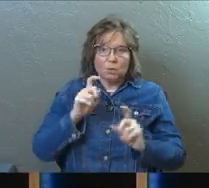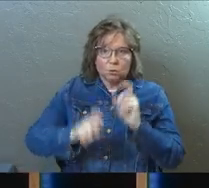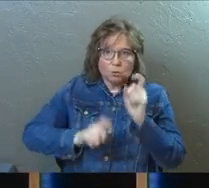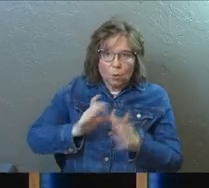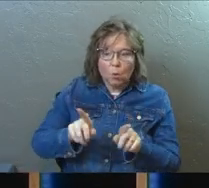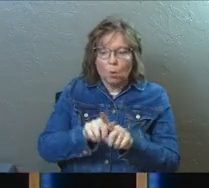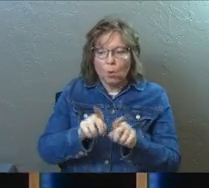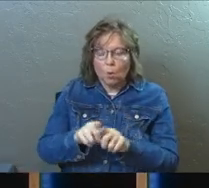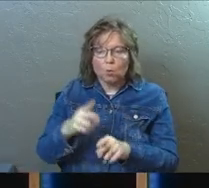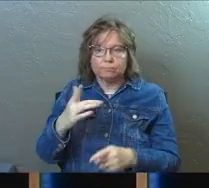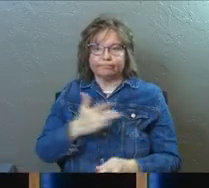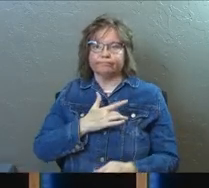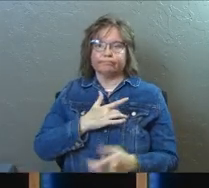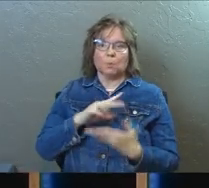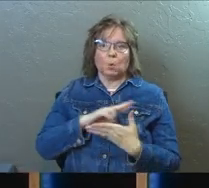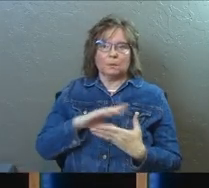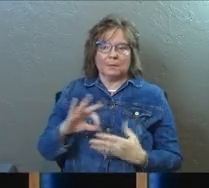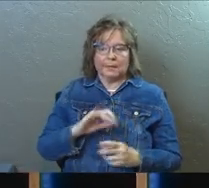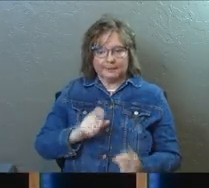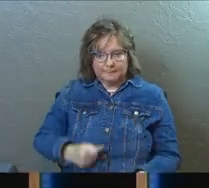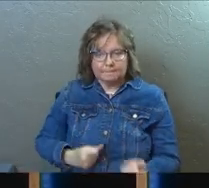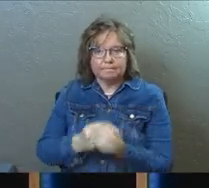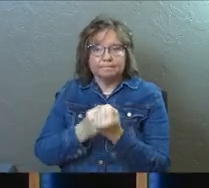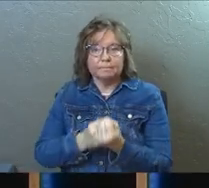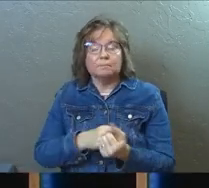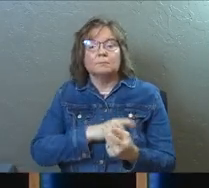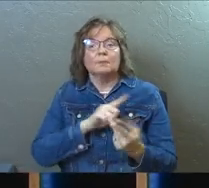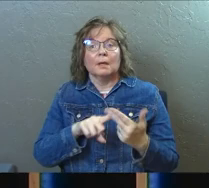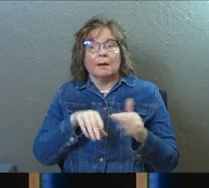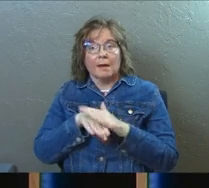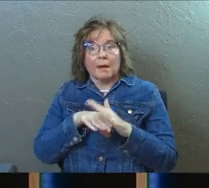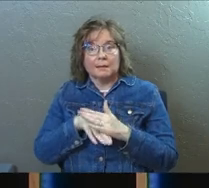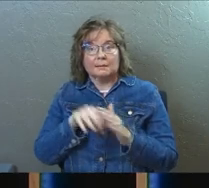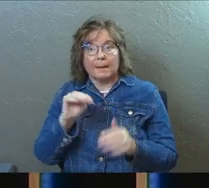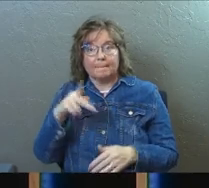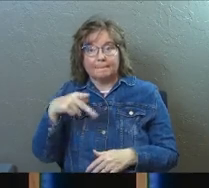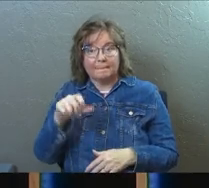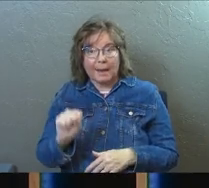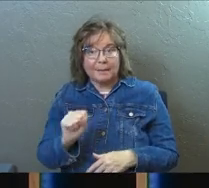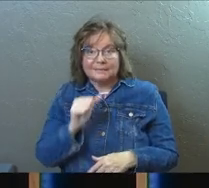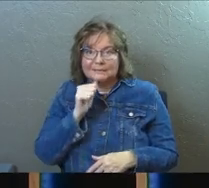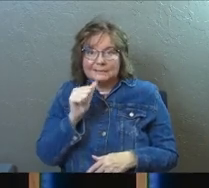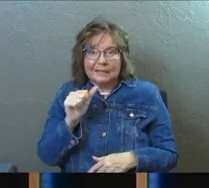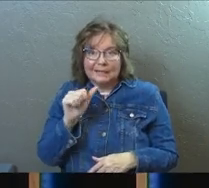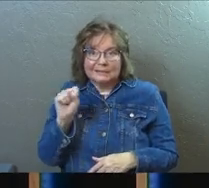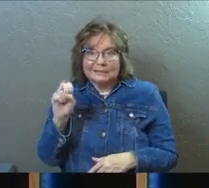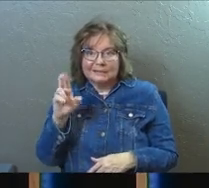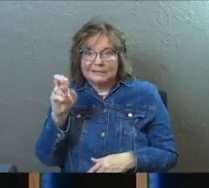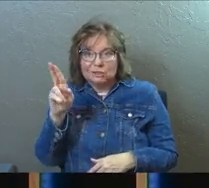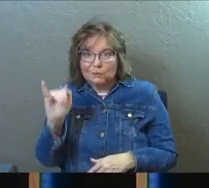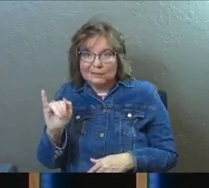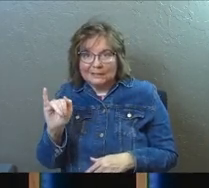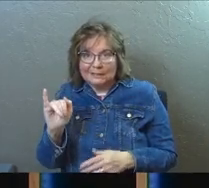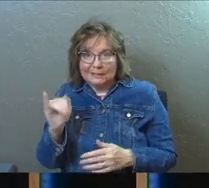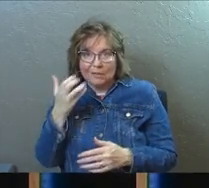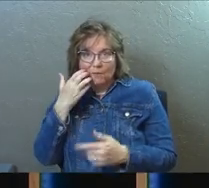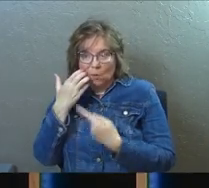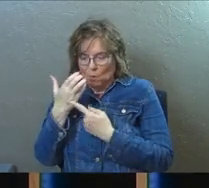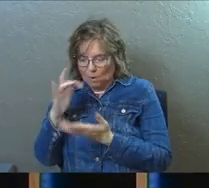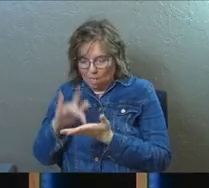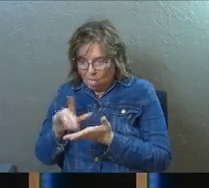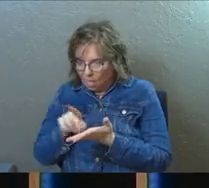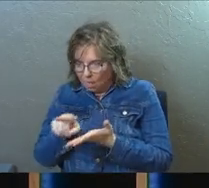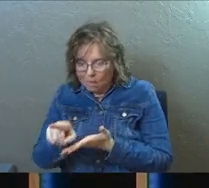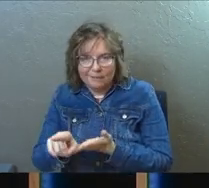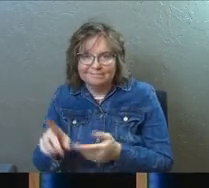donors who also heard the Holy Spirit and believed in them. They had to access some maps because there wasn't Siri at that time to figure out where in the